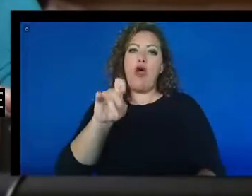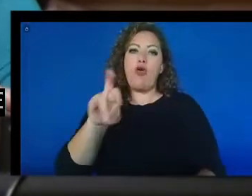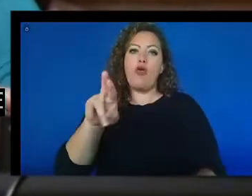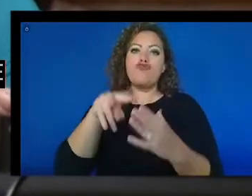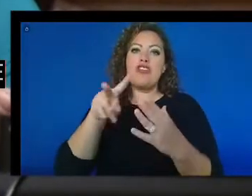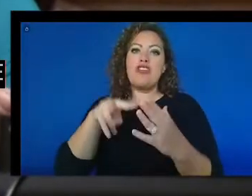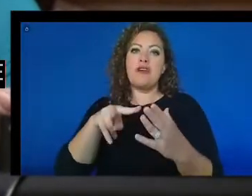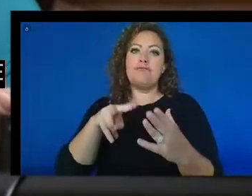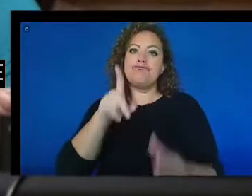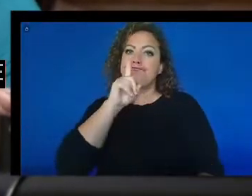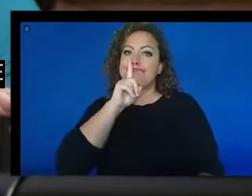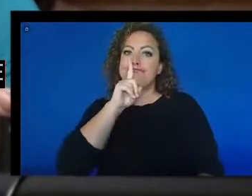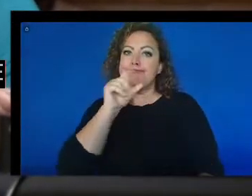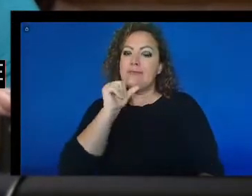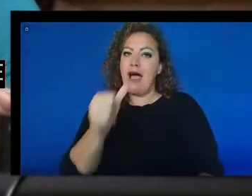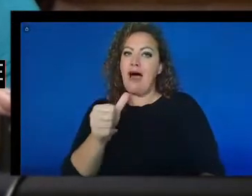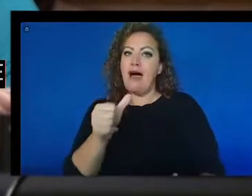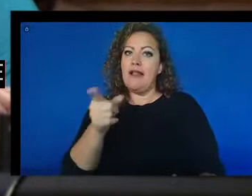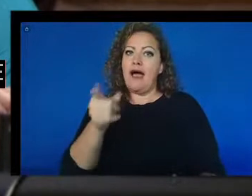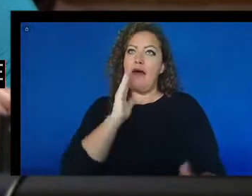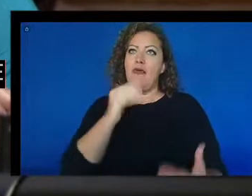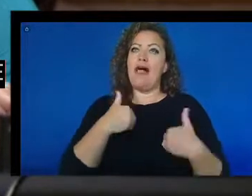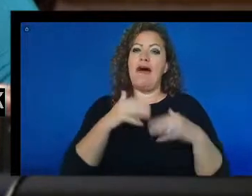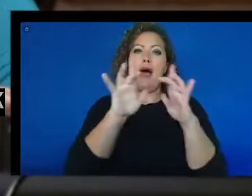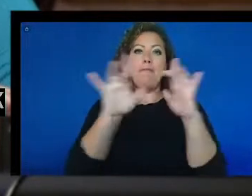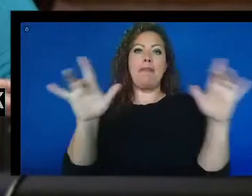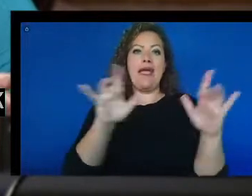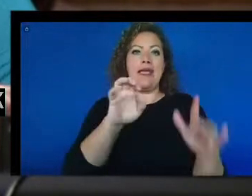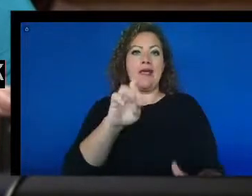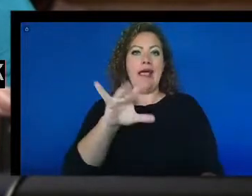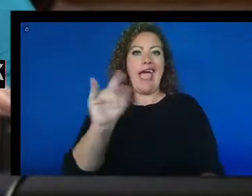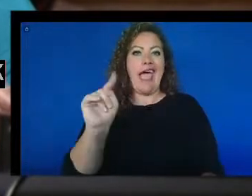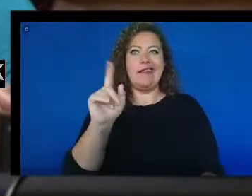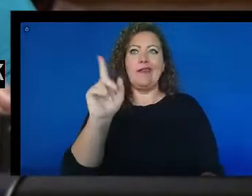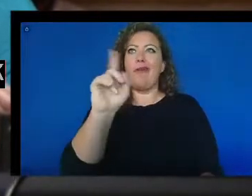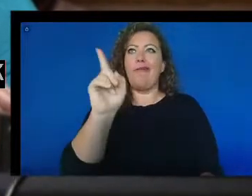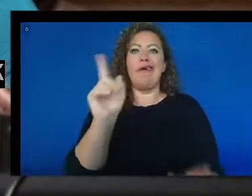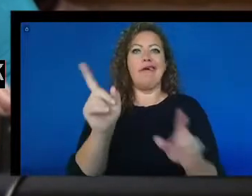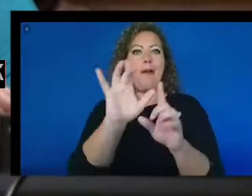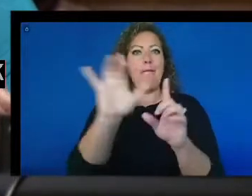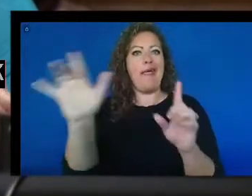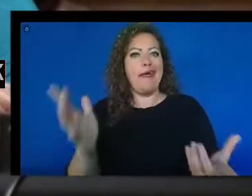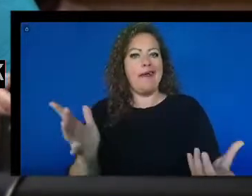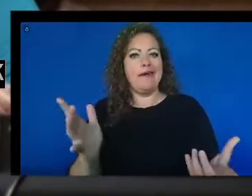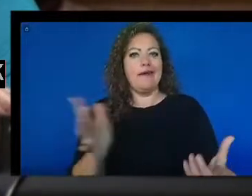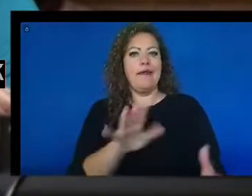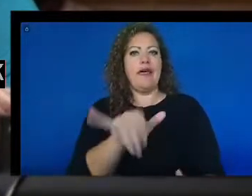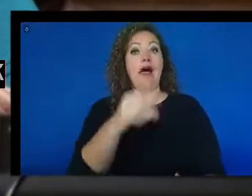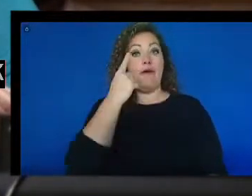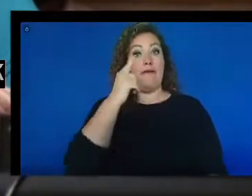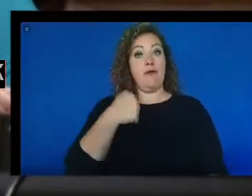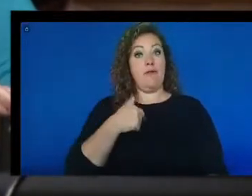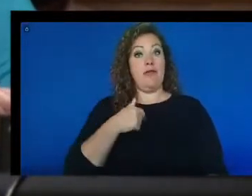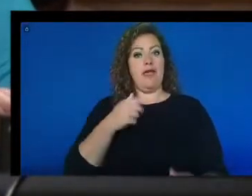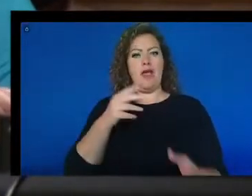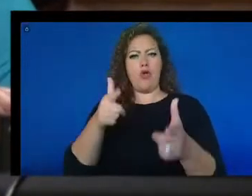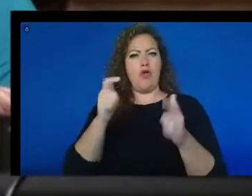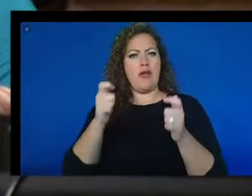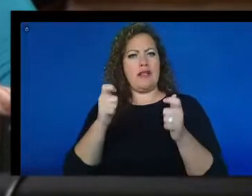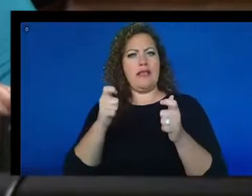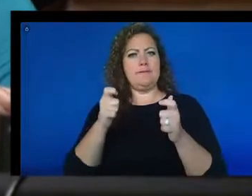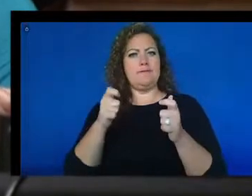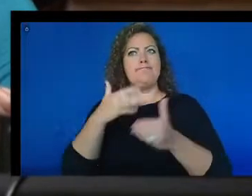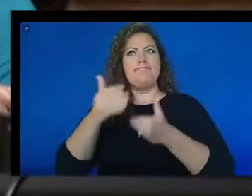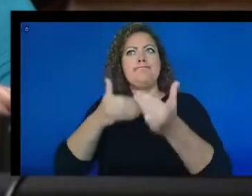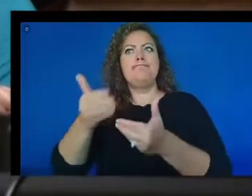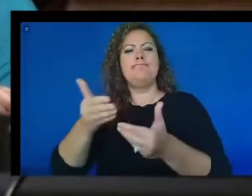edit fields. So for me, to quickly and efficiently apply without having to ask somebody else to